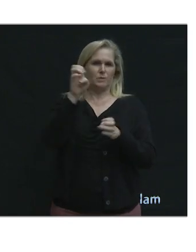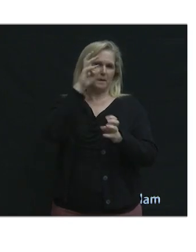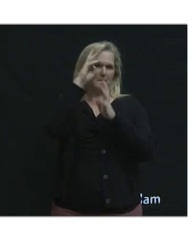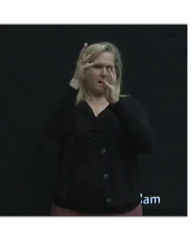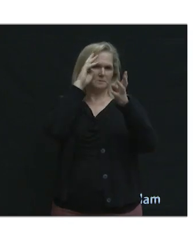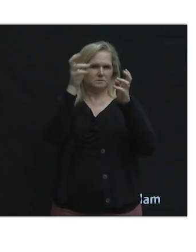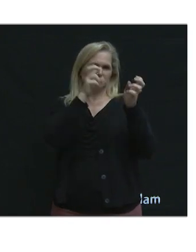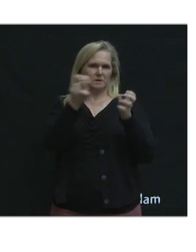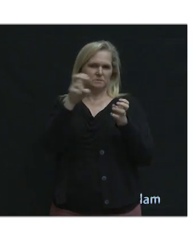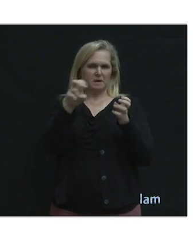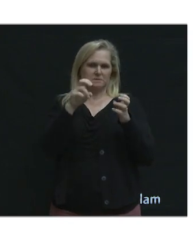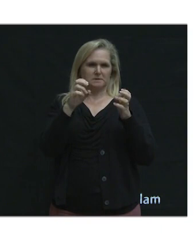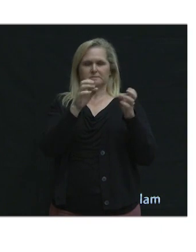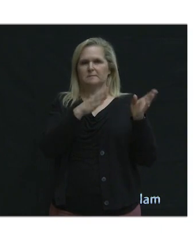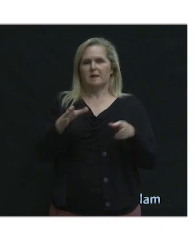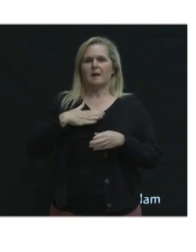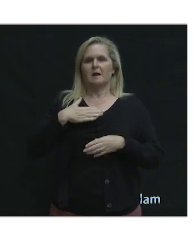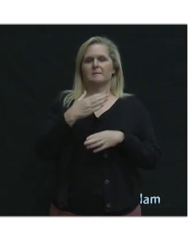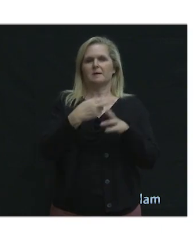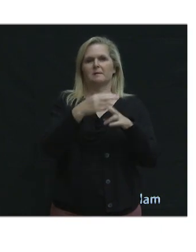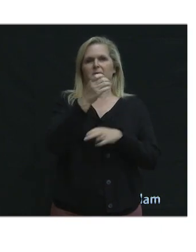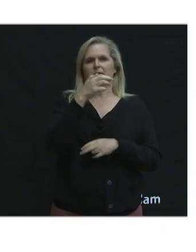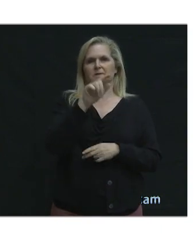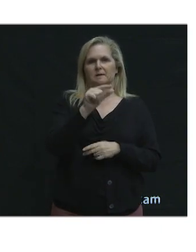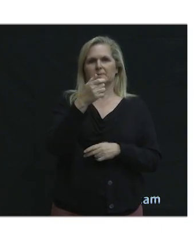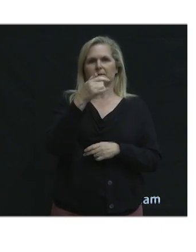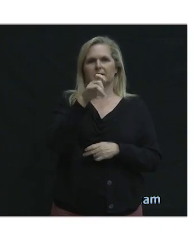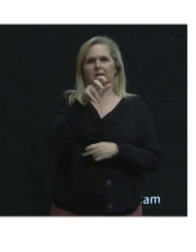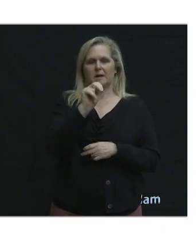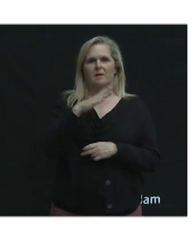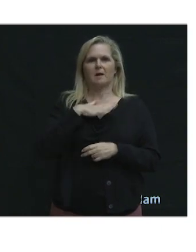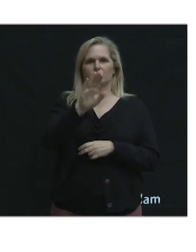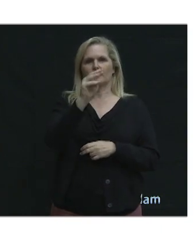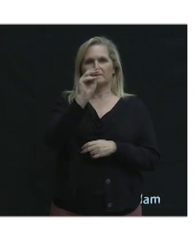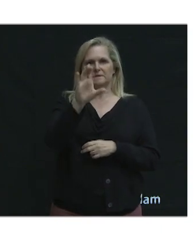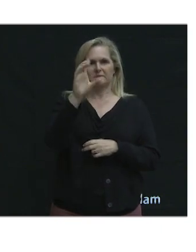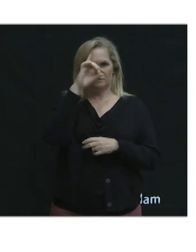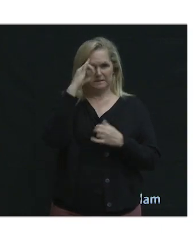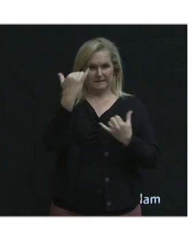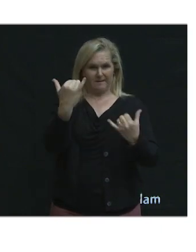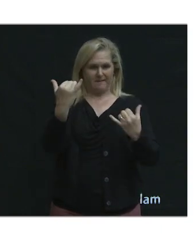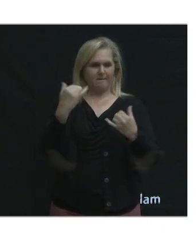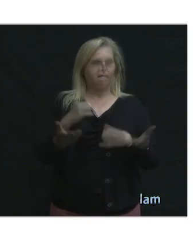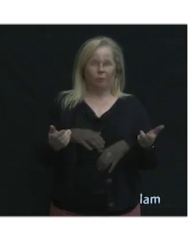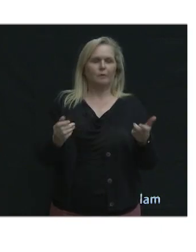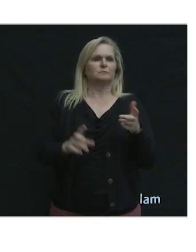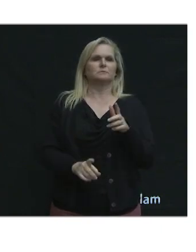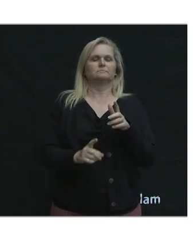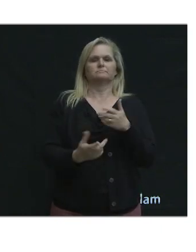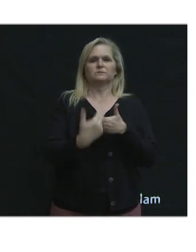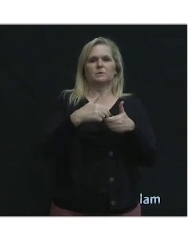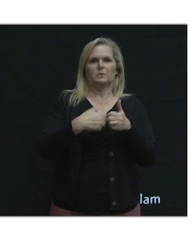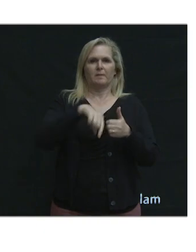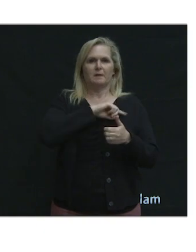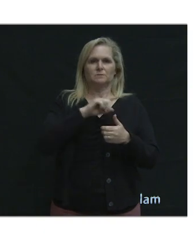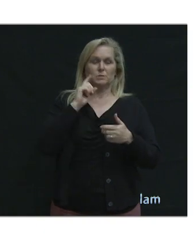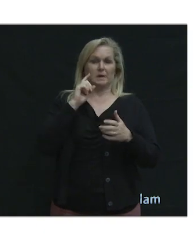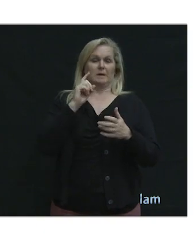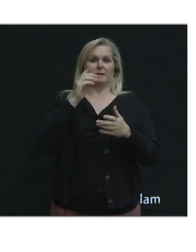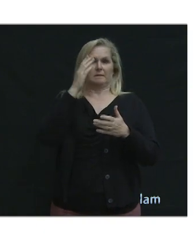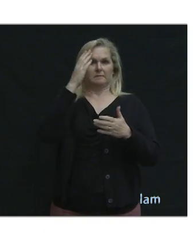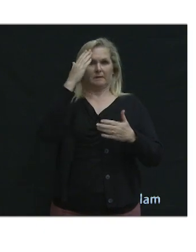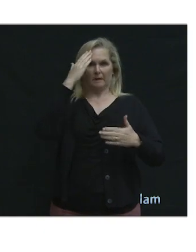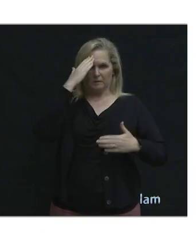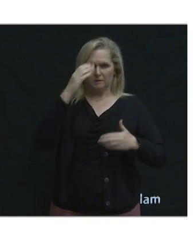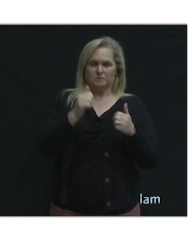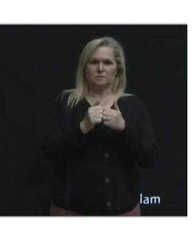Coquitlam's transportation future. My name is Doug McLeod. I'm the director of transportation. I'll be your emcee tonight. We acknowledge with